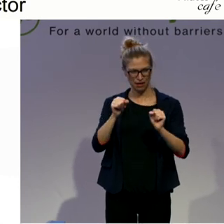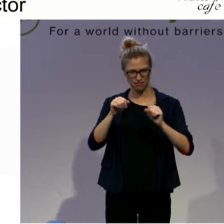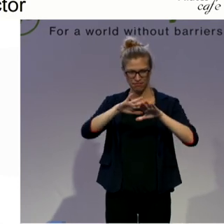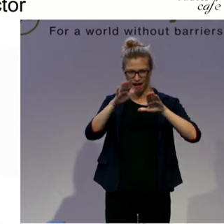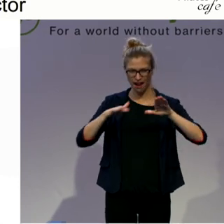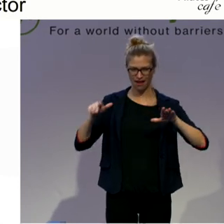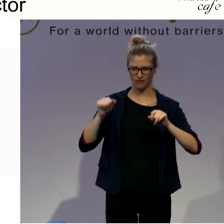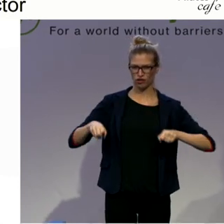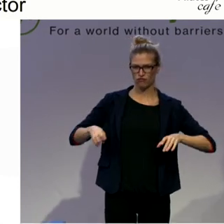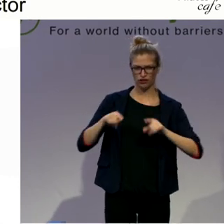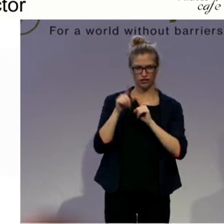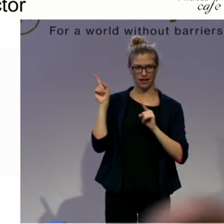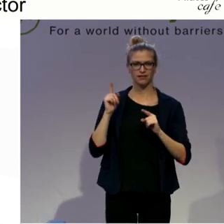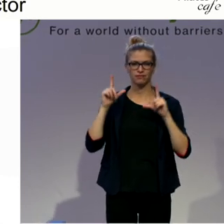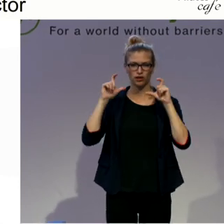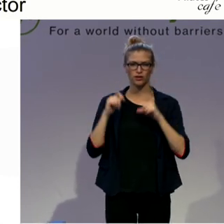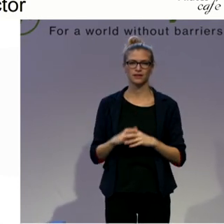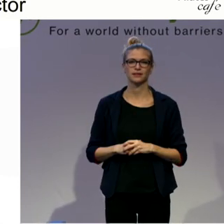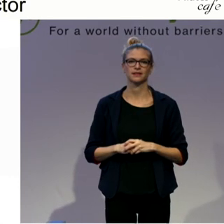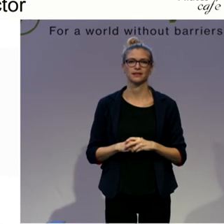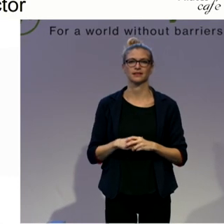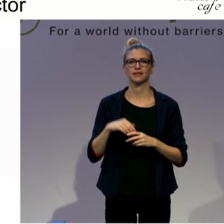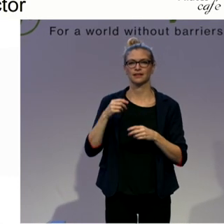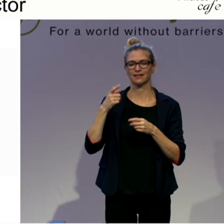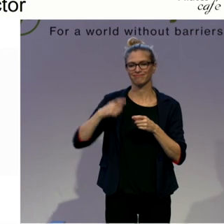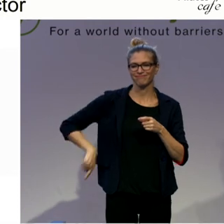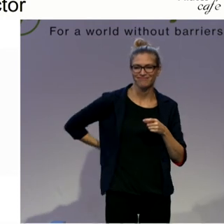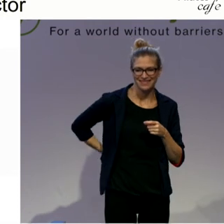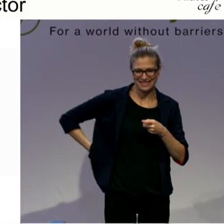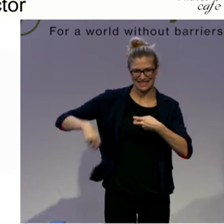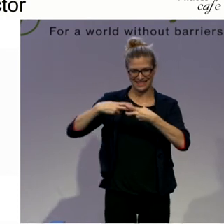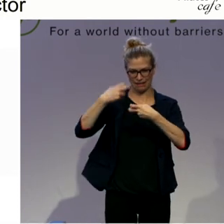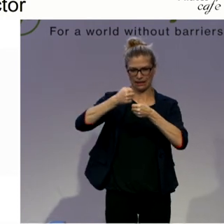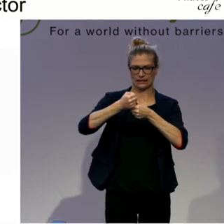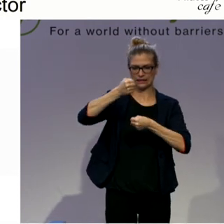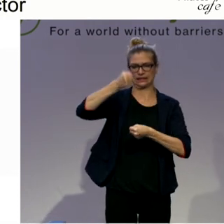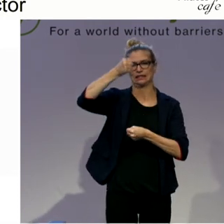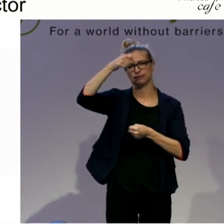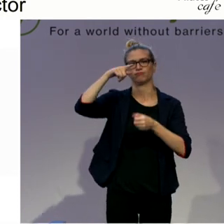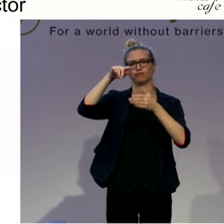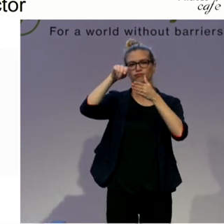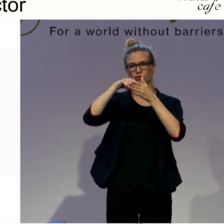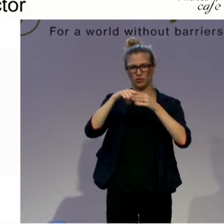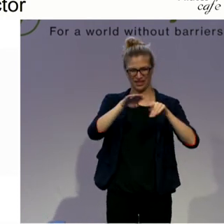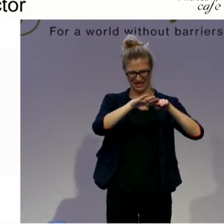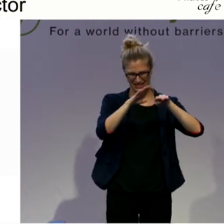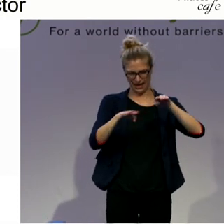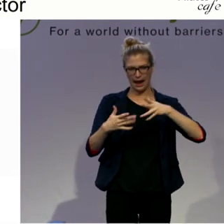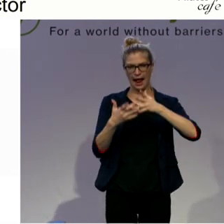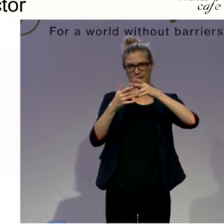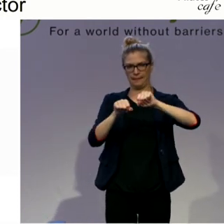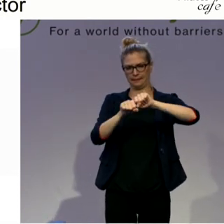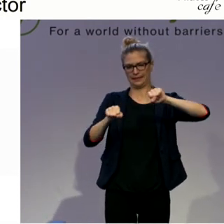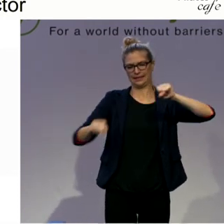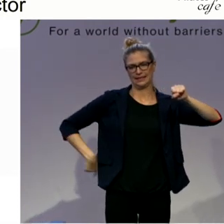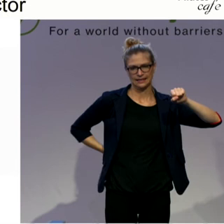called Spine Corrector. So from the name, you can understand that it helps to increase awareness where